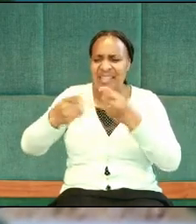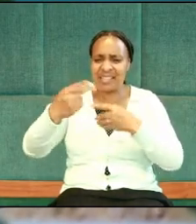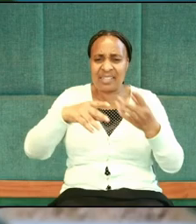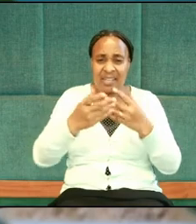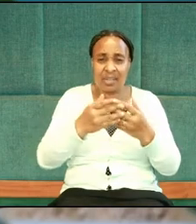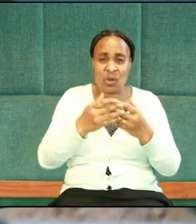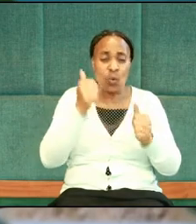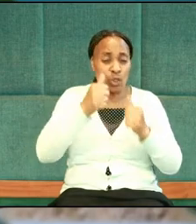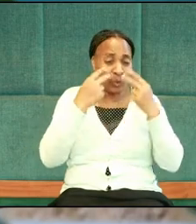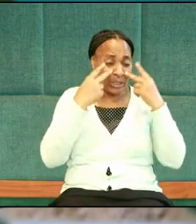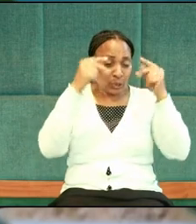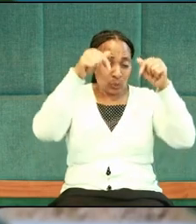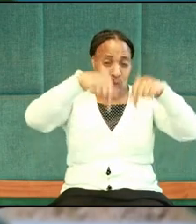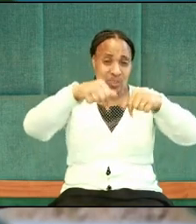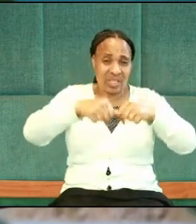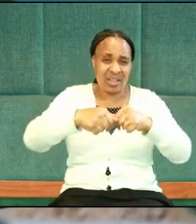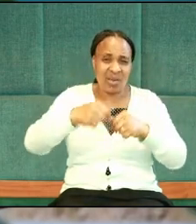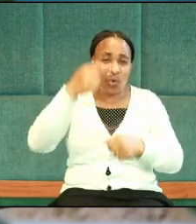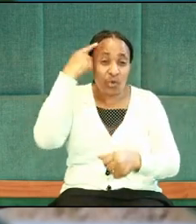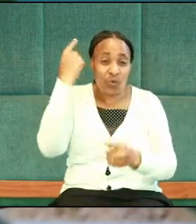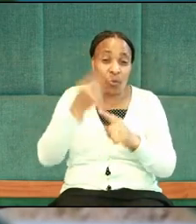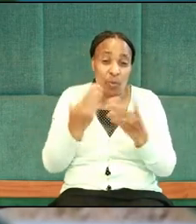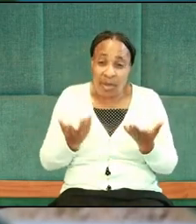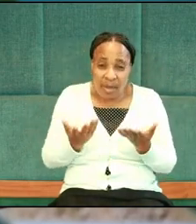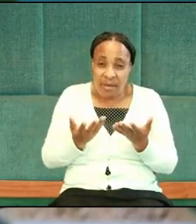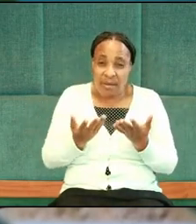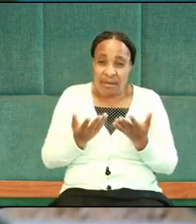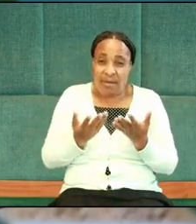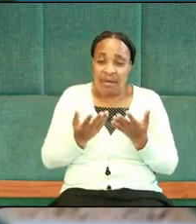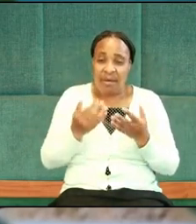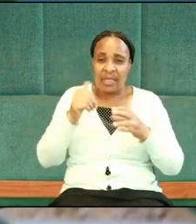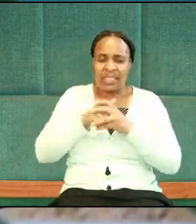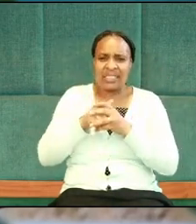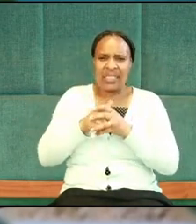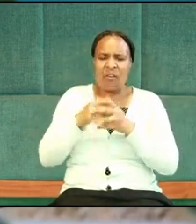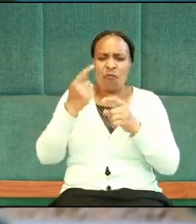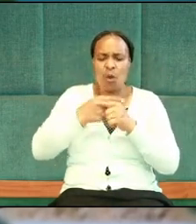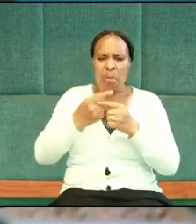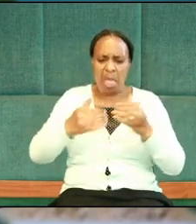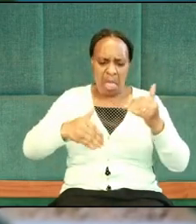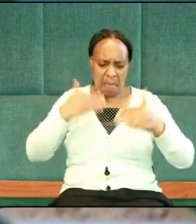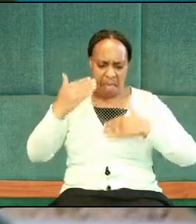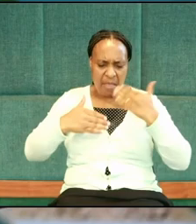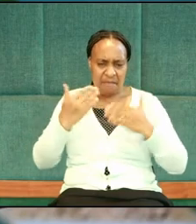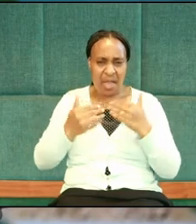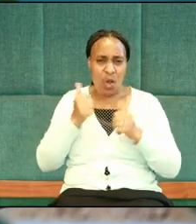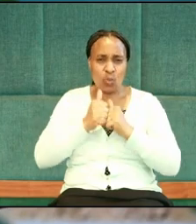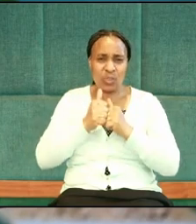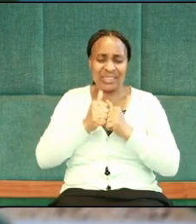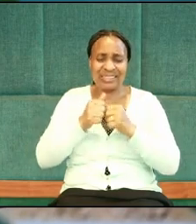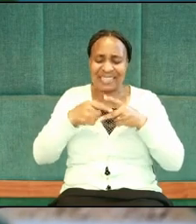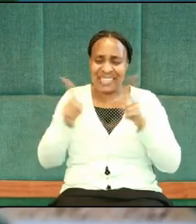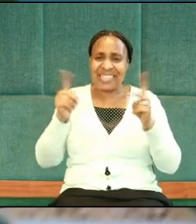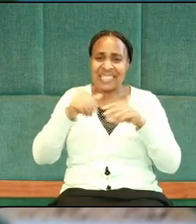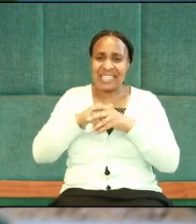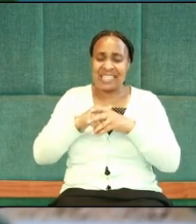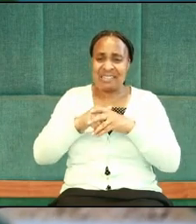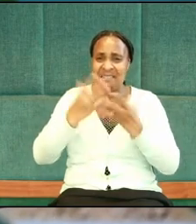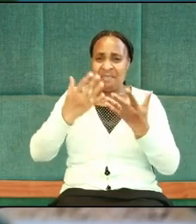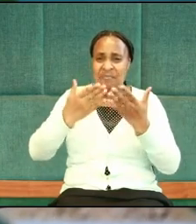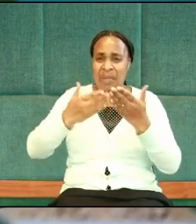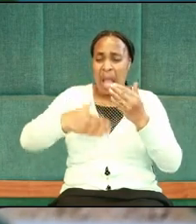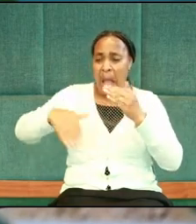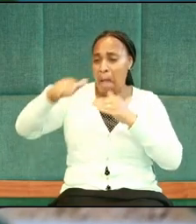sex we see today originated from the theory of romanticism, which exalts emotion above